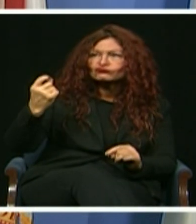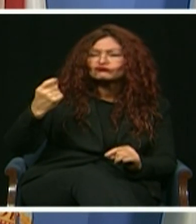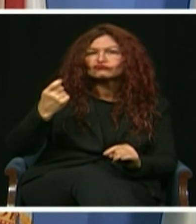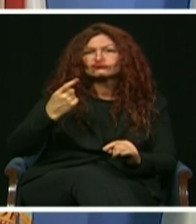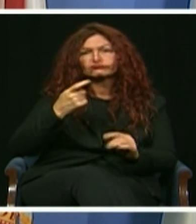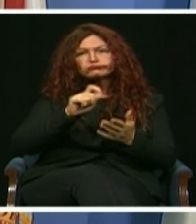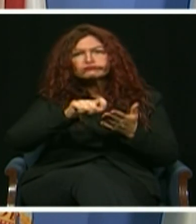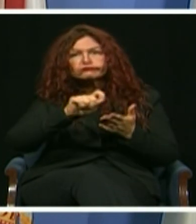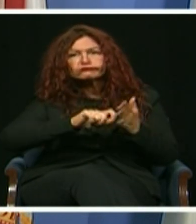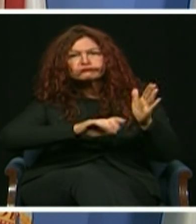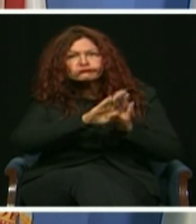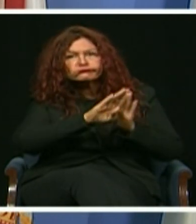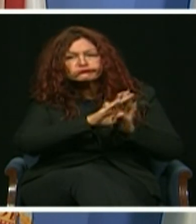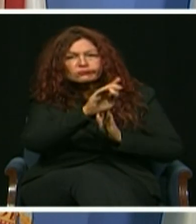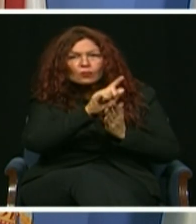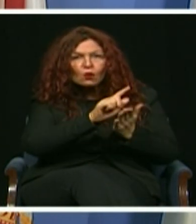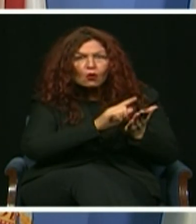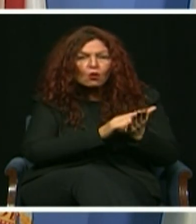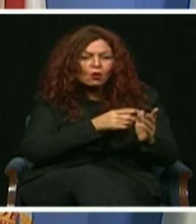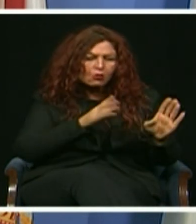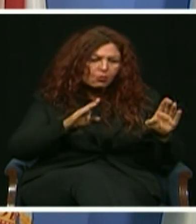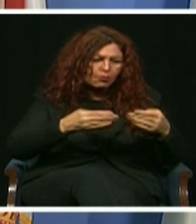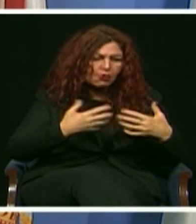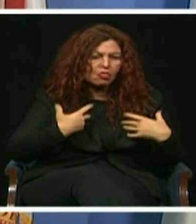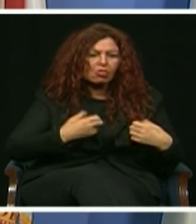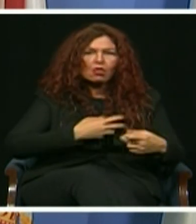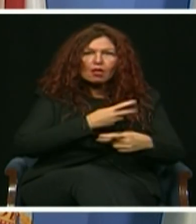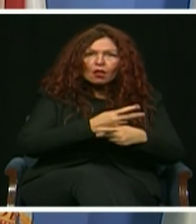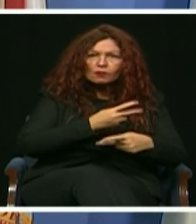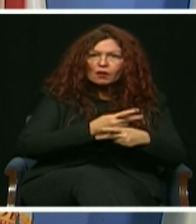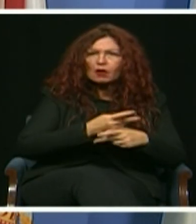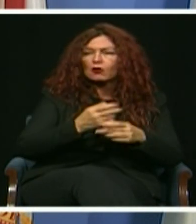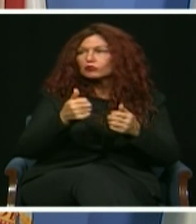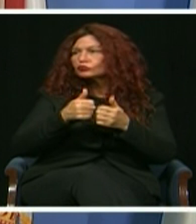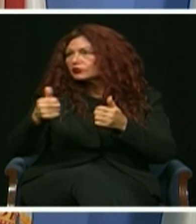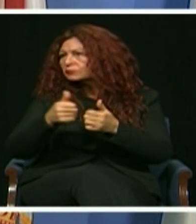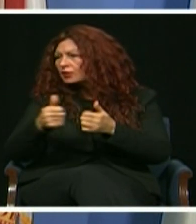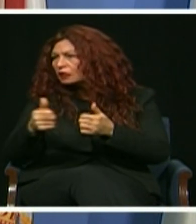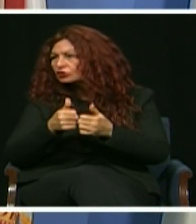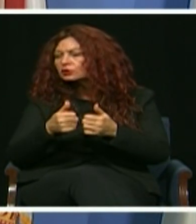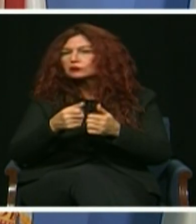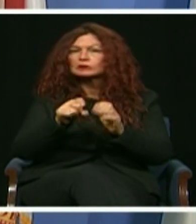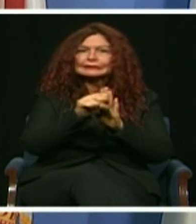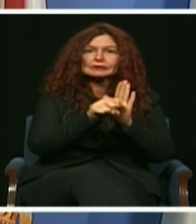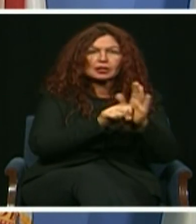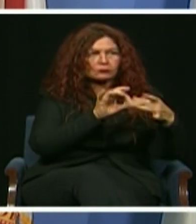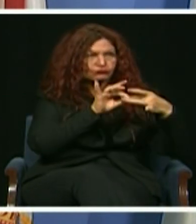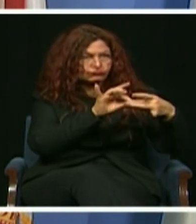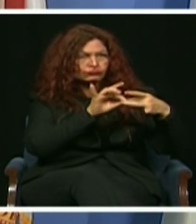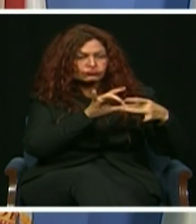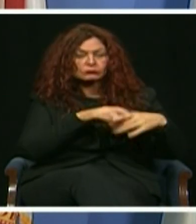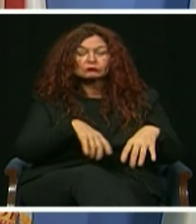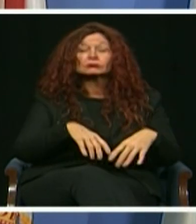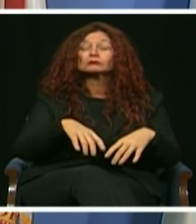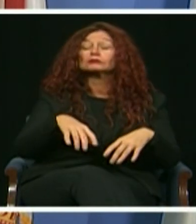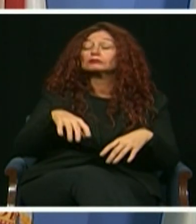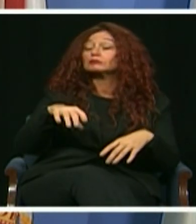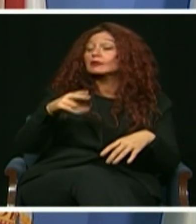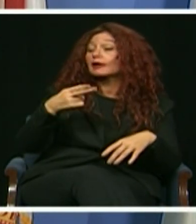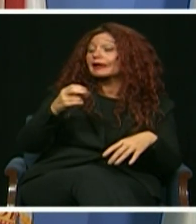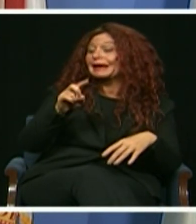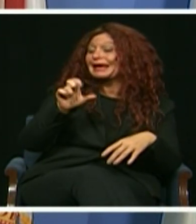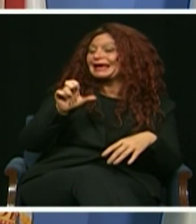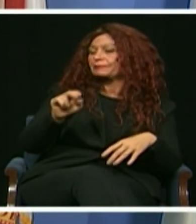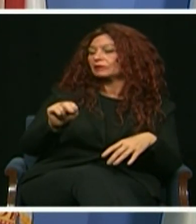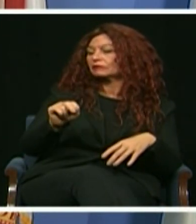public transportation and building our collaboration with the state. Commissioner Sally Heyman and Senator Javier Soto have been two of our greatest